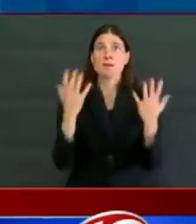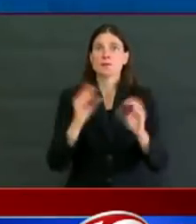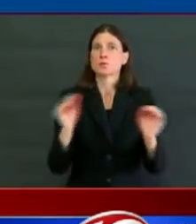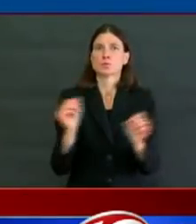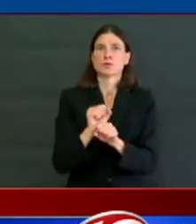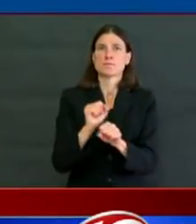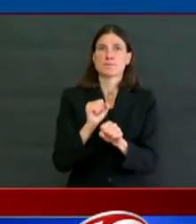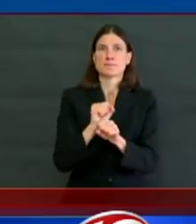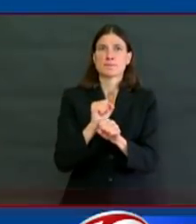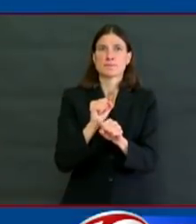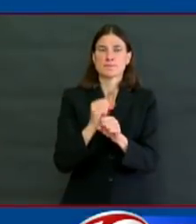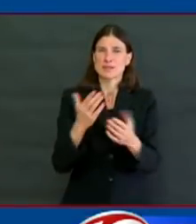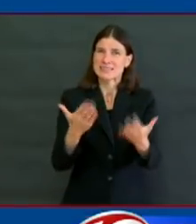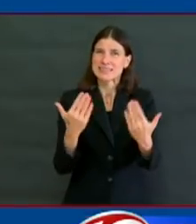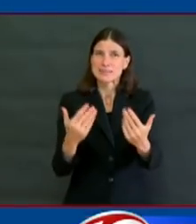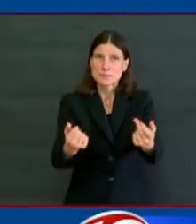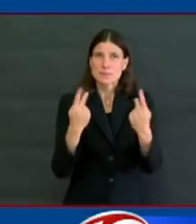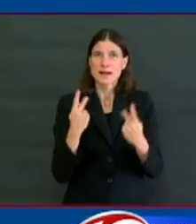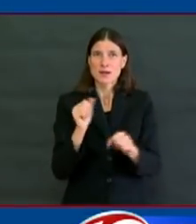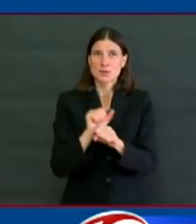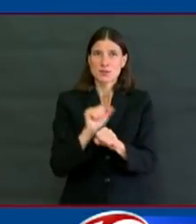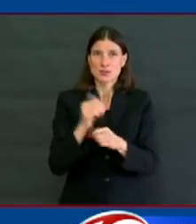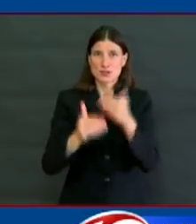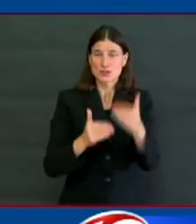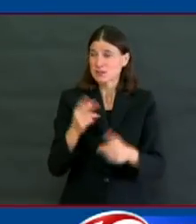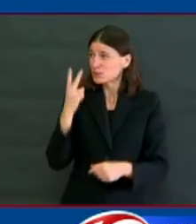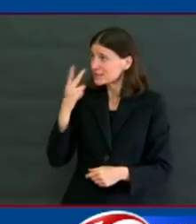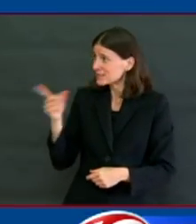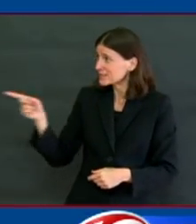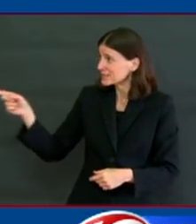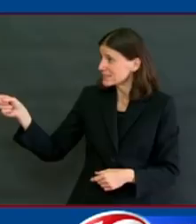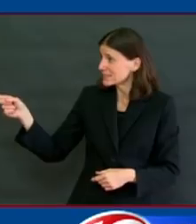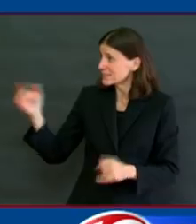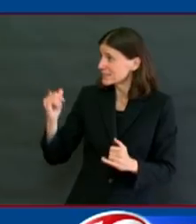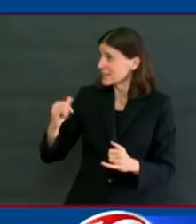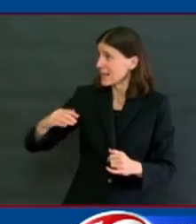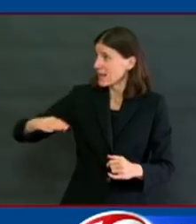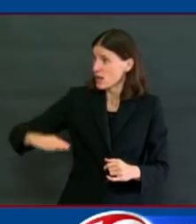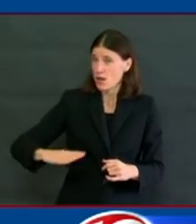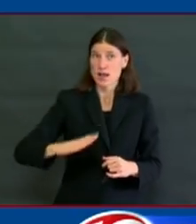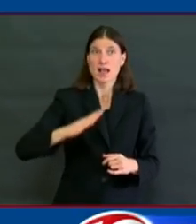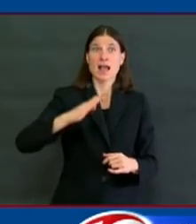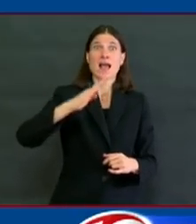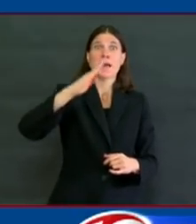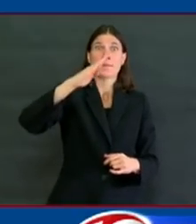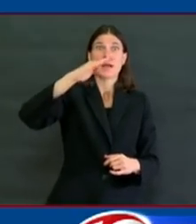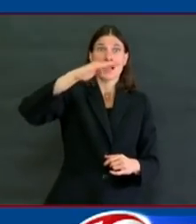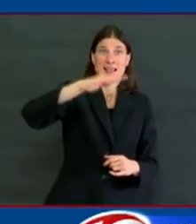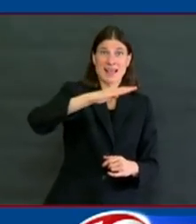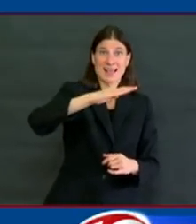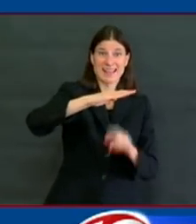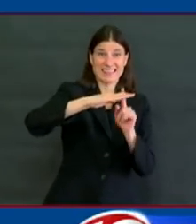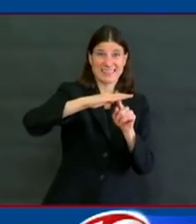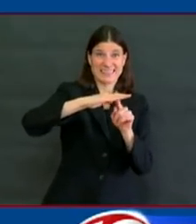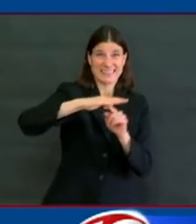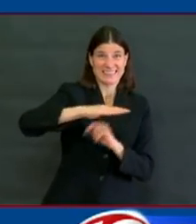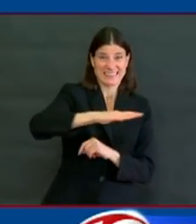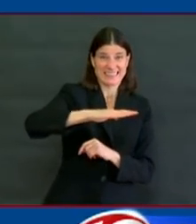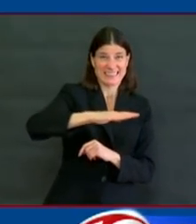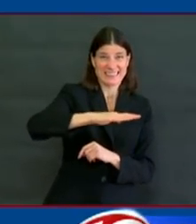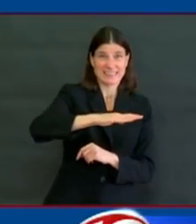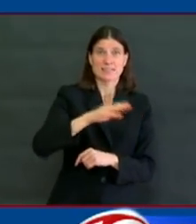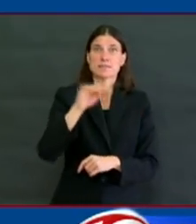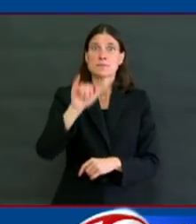as we all will do until May 8th. And I hope that on May 9th, we can begin a slow